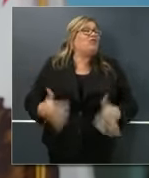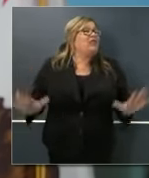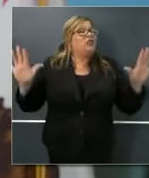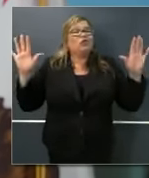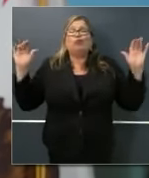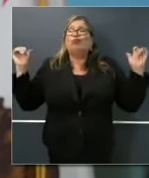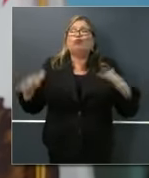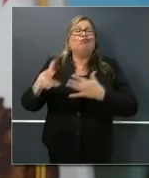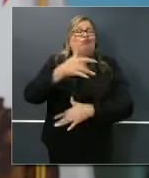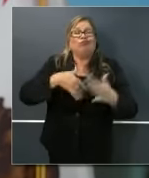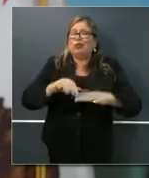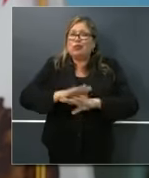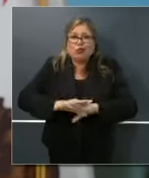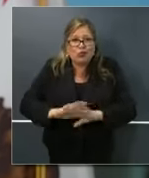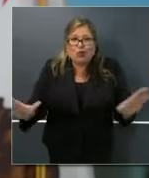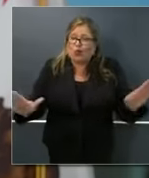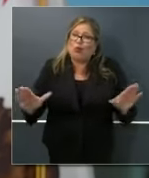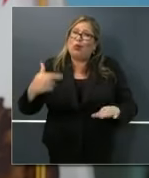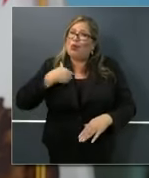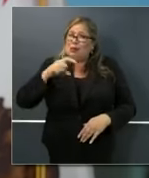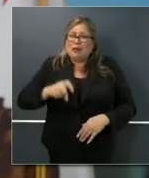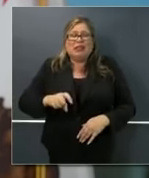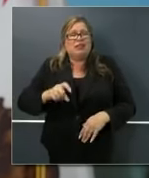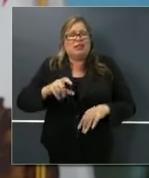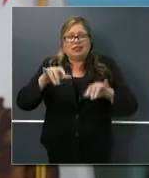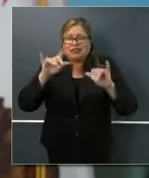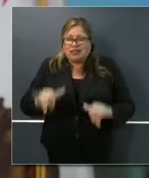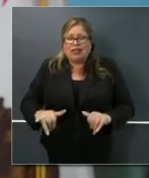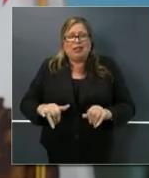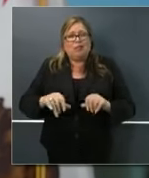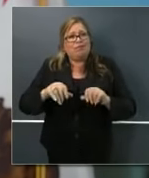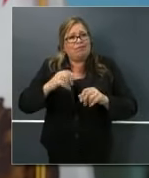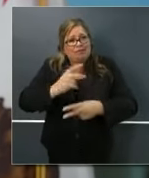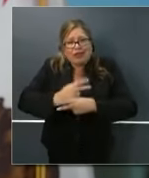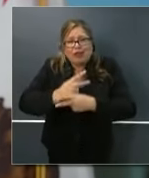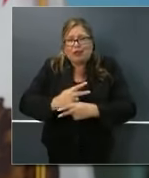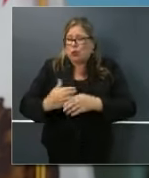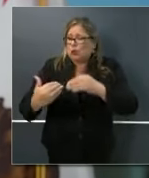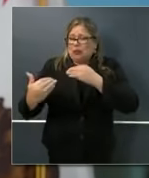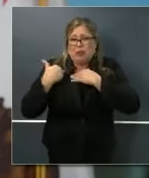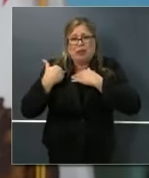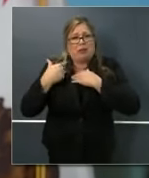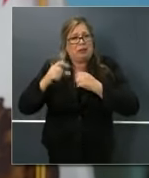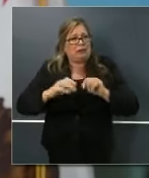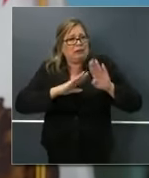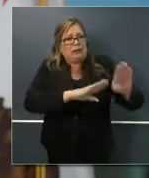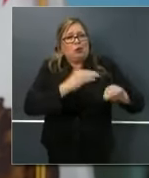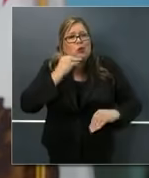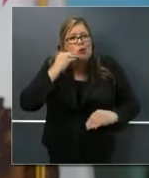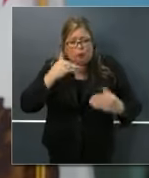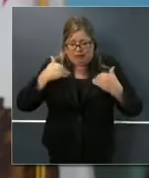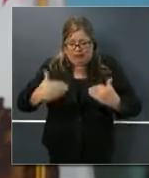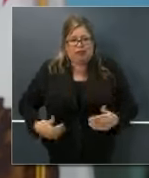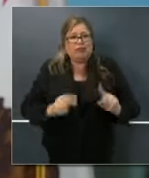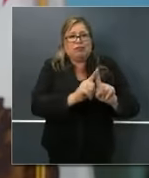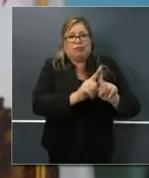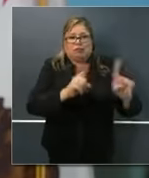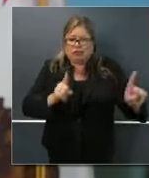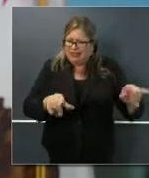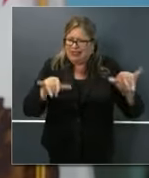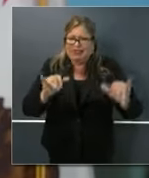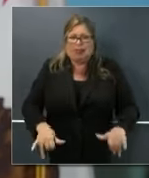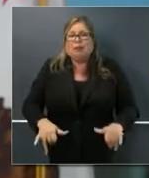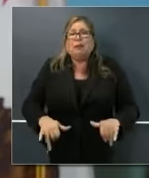to continue to be vigilant. We need to continue to practice physical distancing. We need to continue to not just bend the curve but